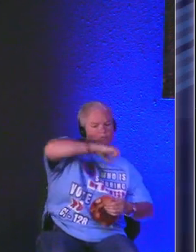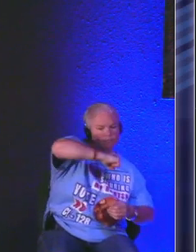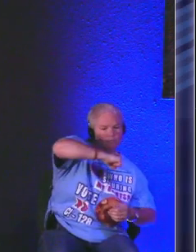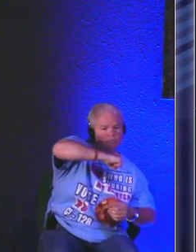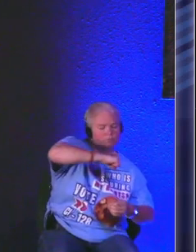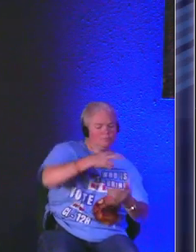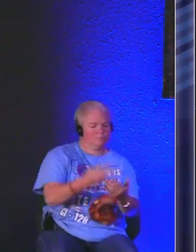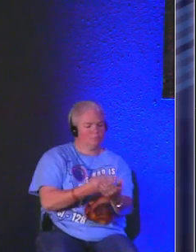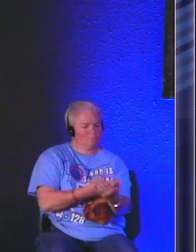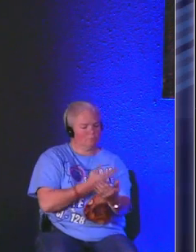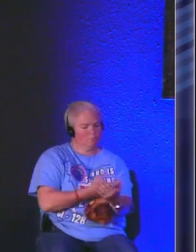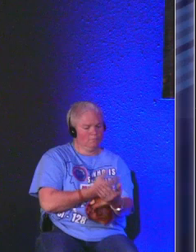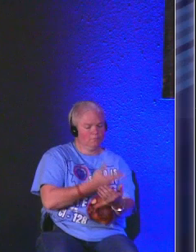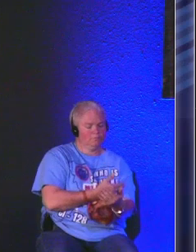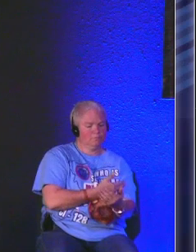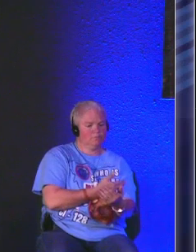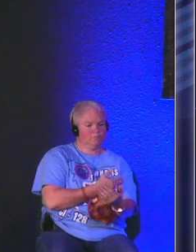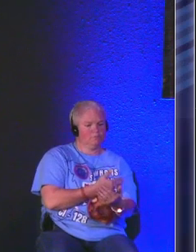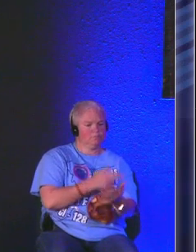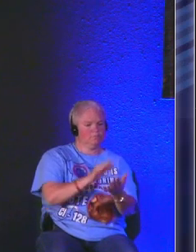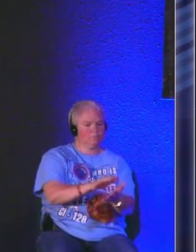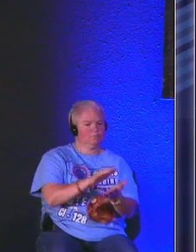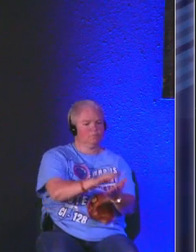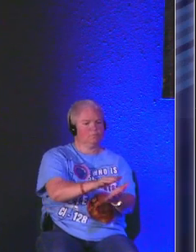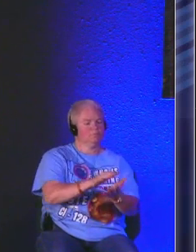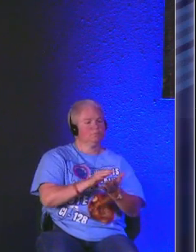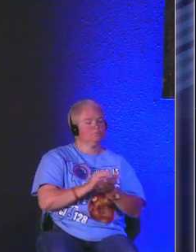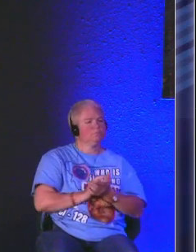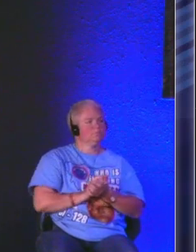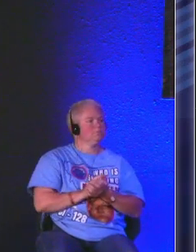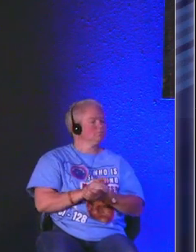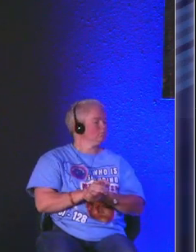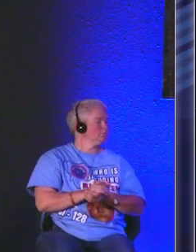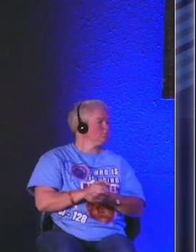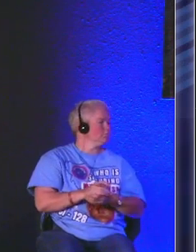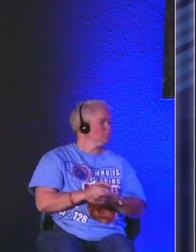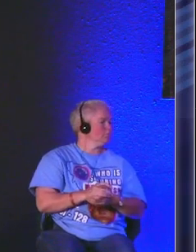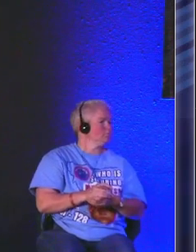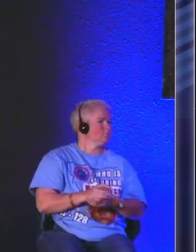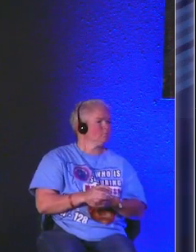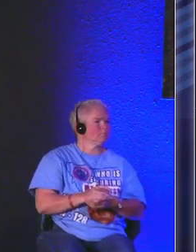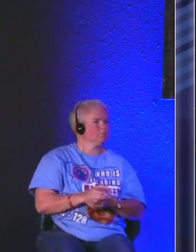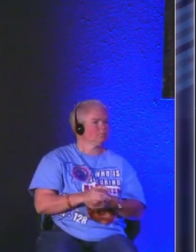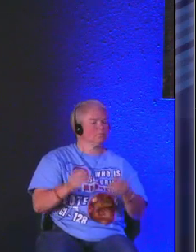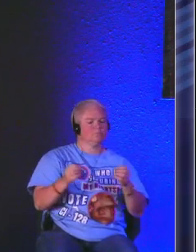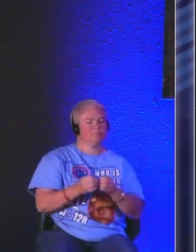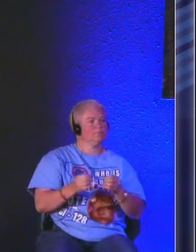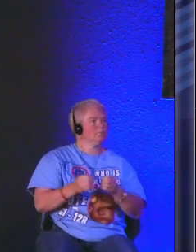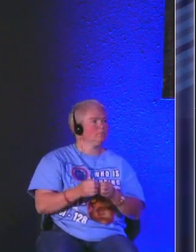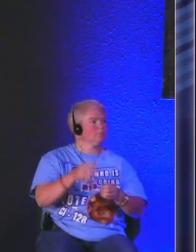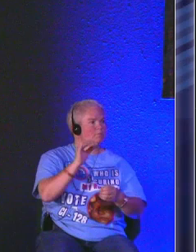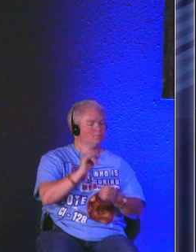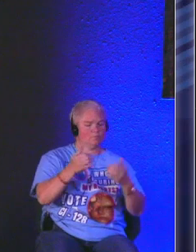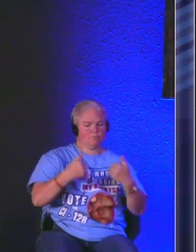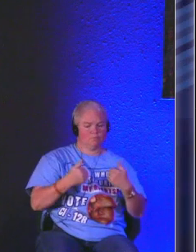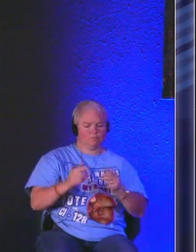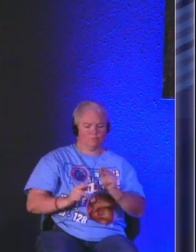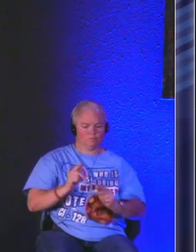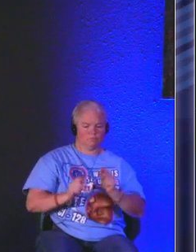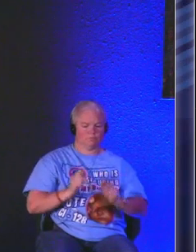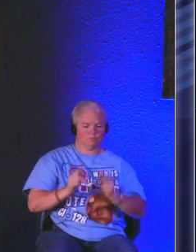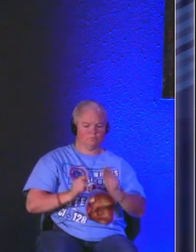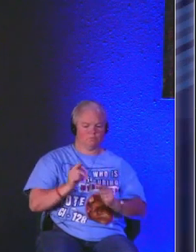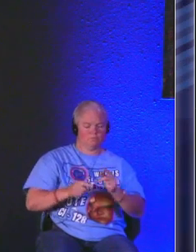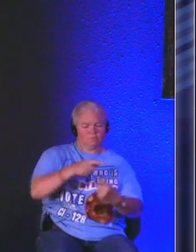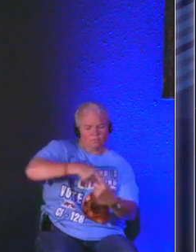guys are very good sheep um but no really uh for the most part i have people